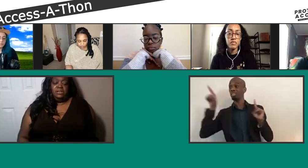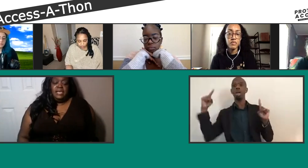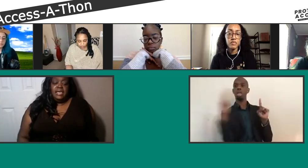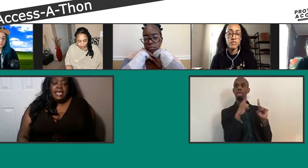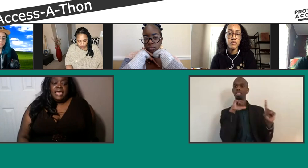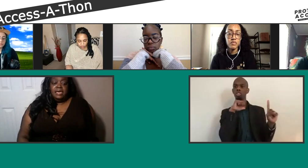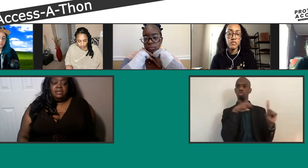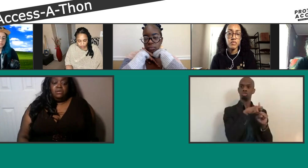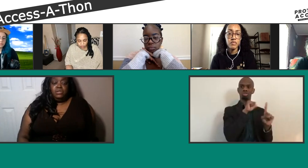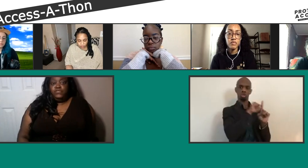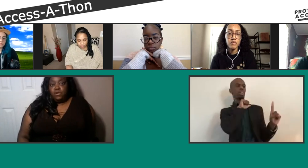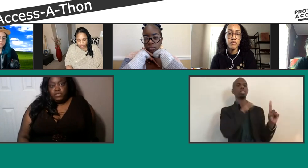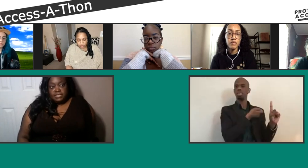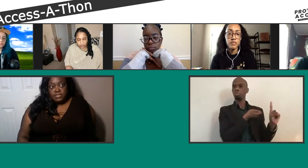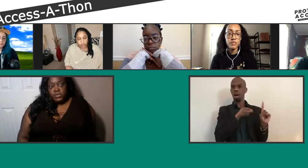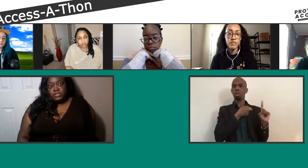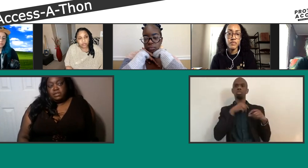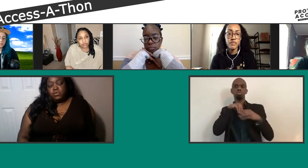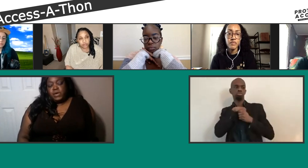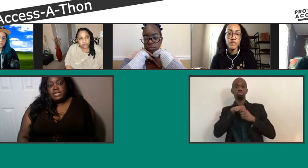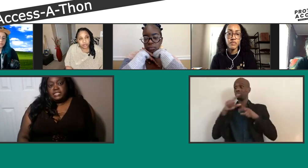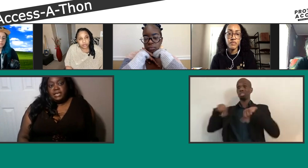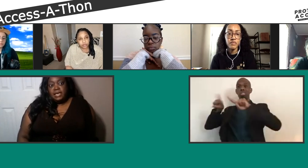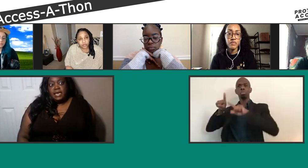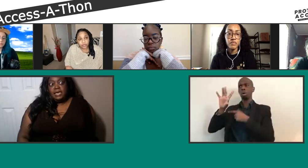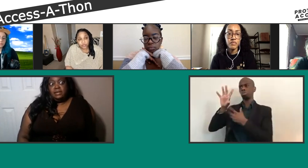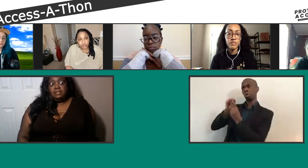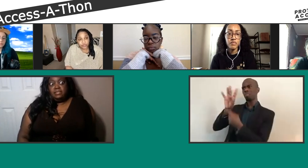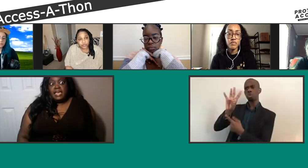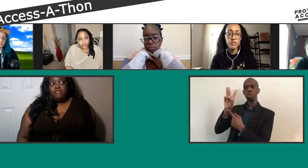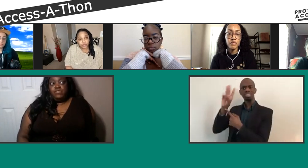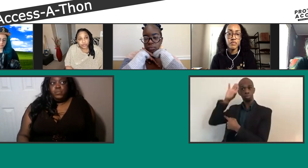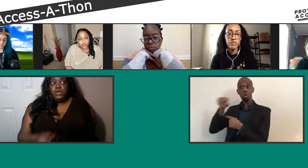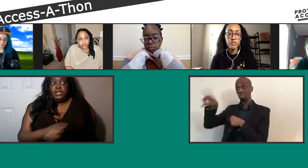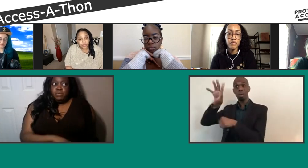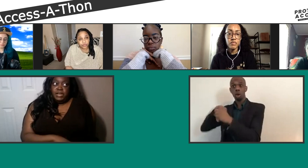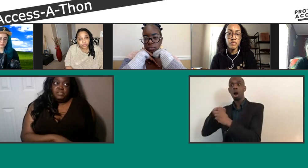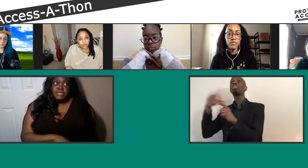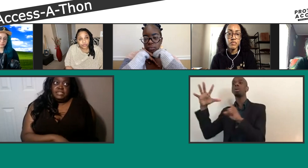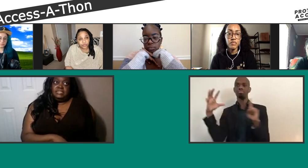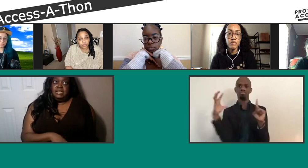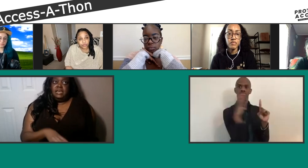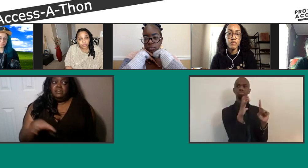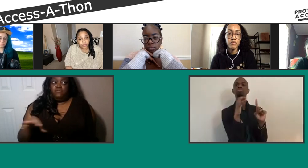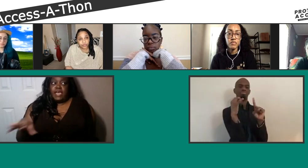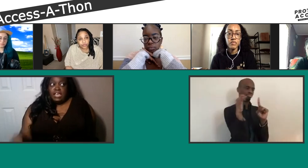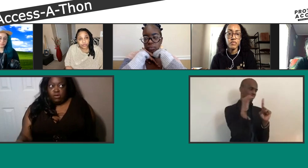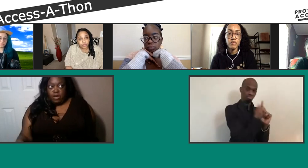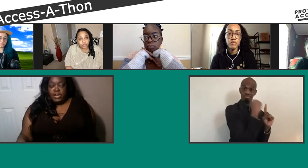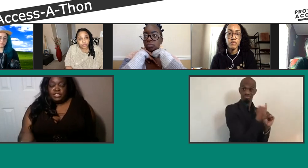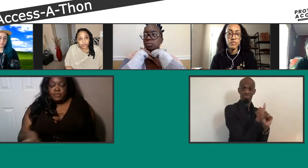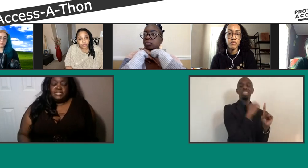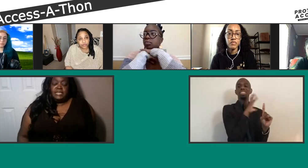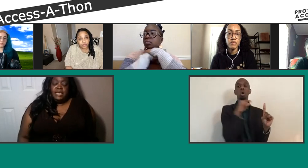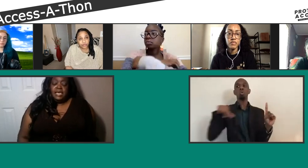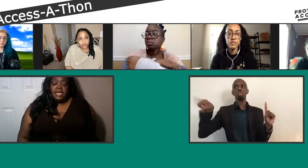child. And only four of the six boys who did it were punished. And they gave them bullying punishments instead of hate crime